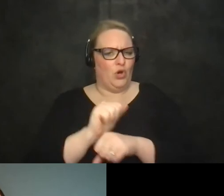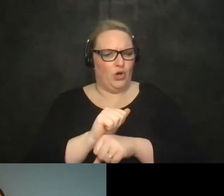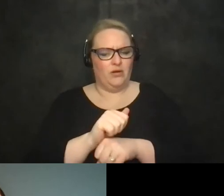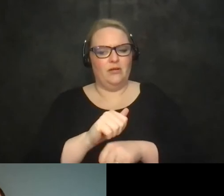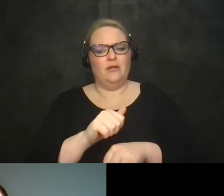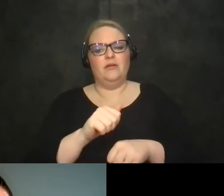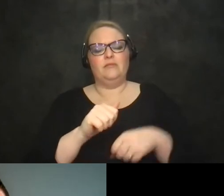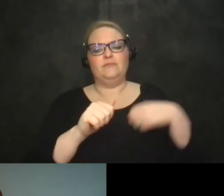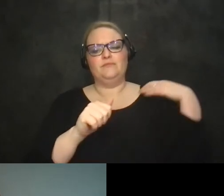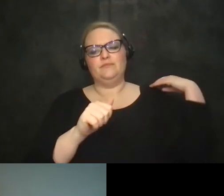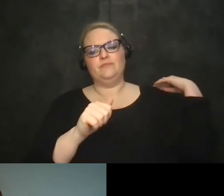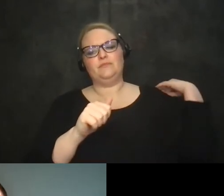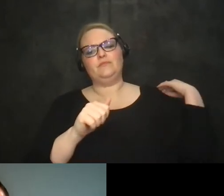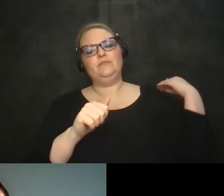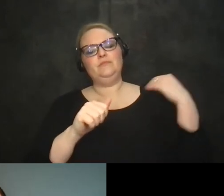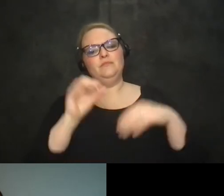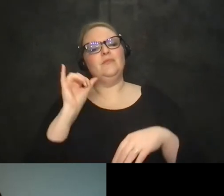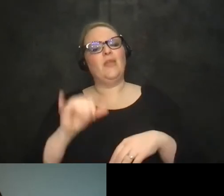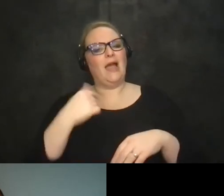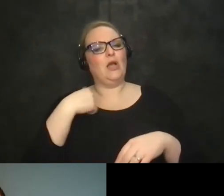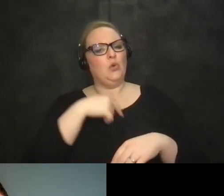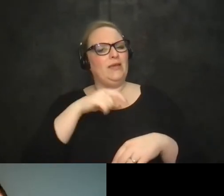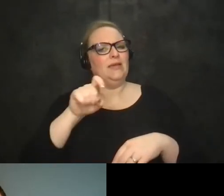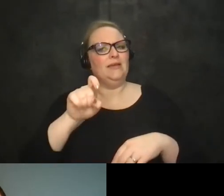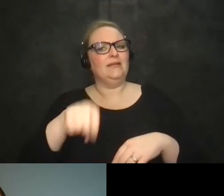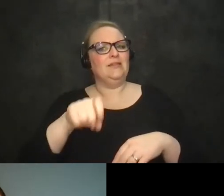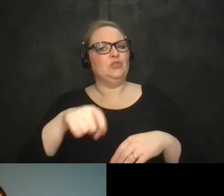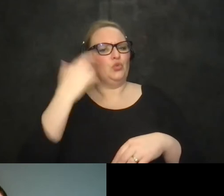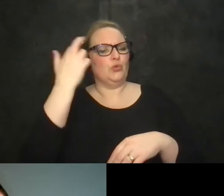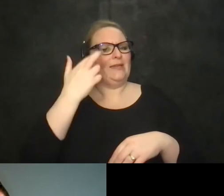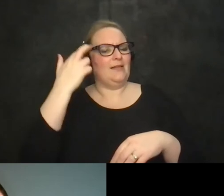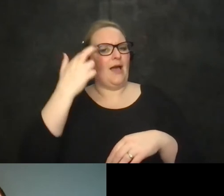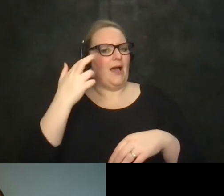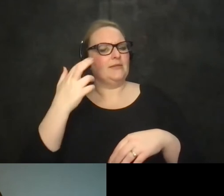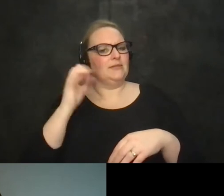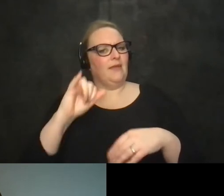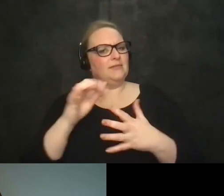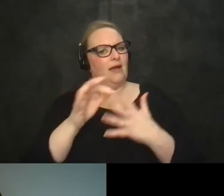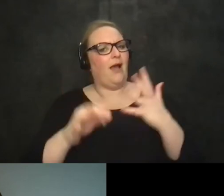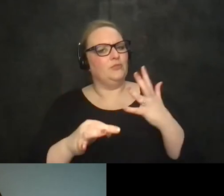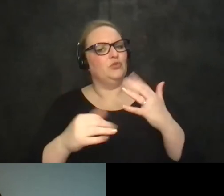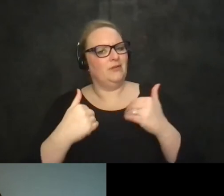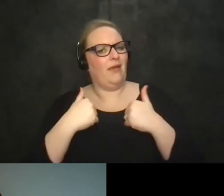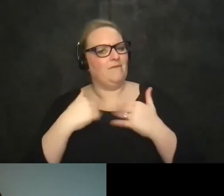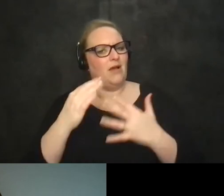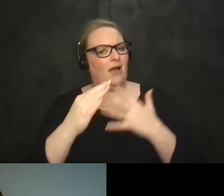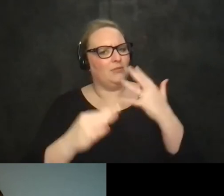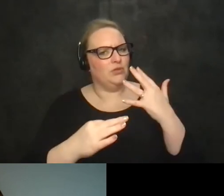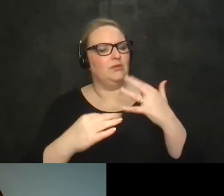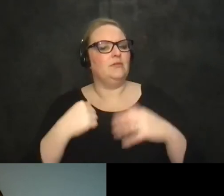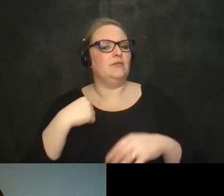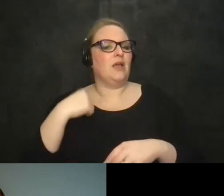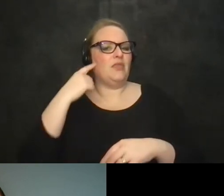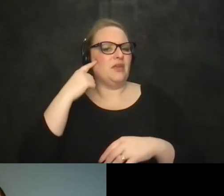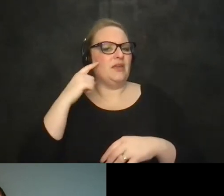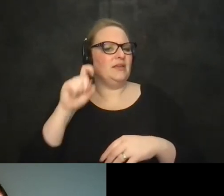that's something that we all need to to realize is that it is an option and i think i think it just